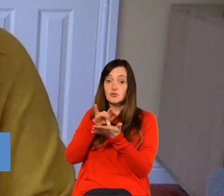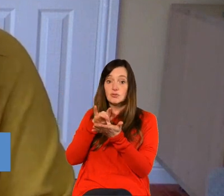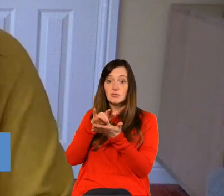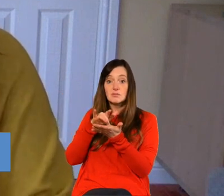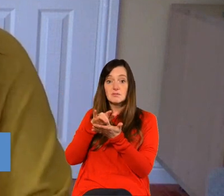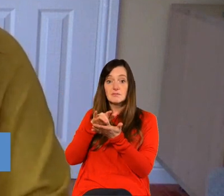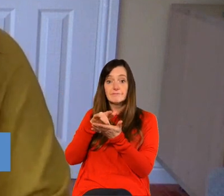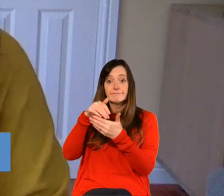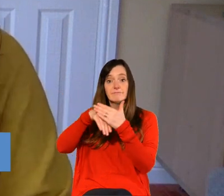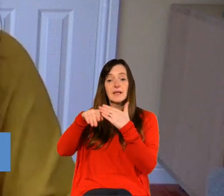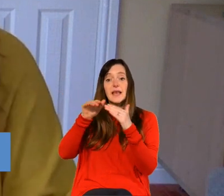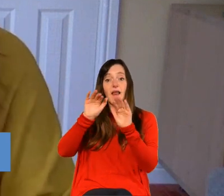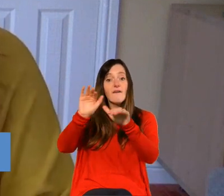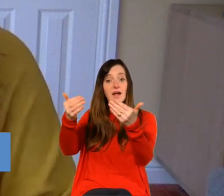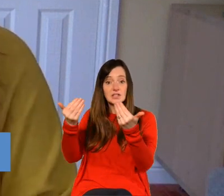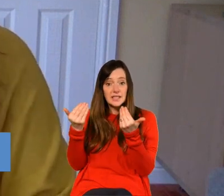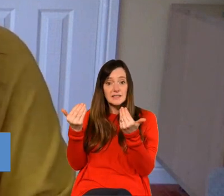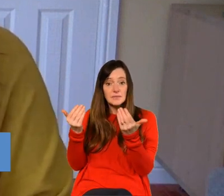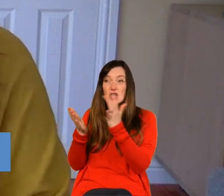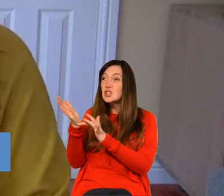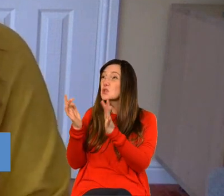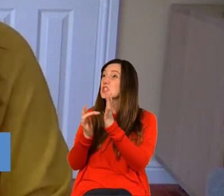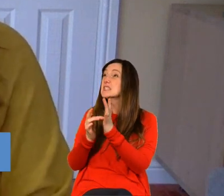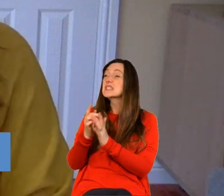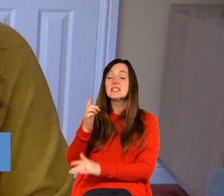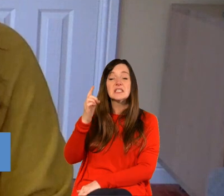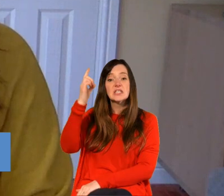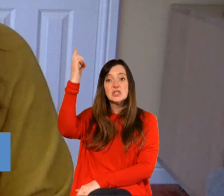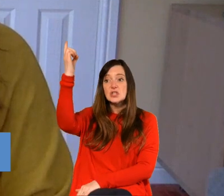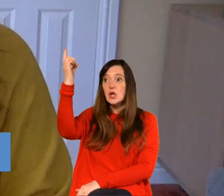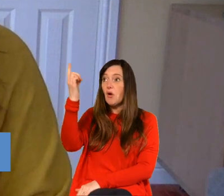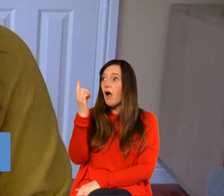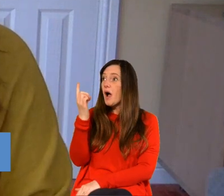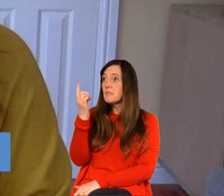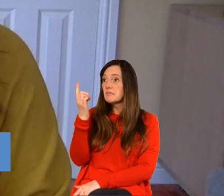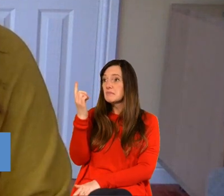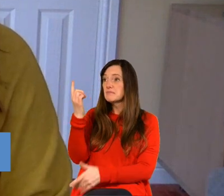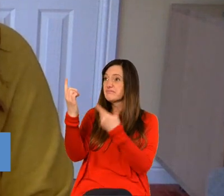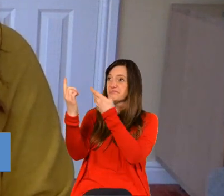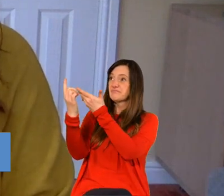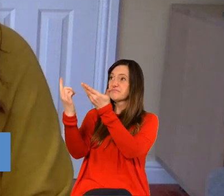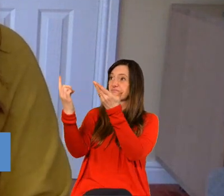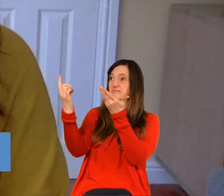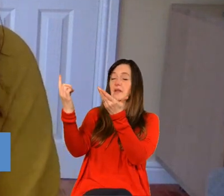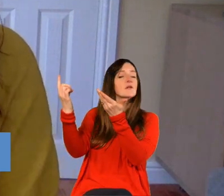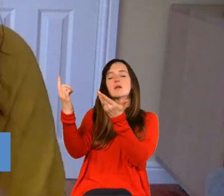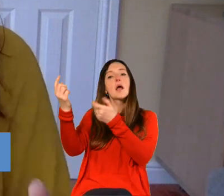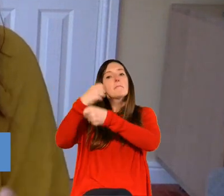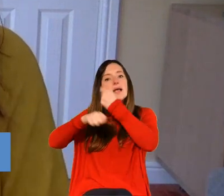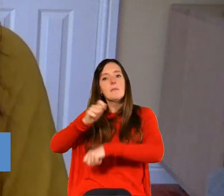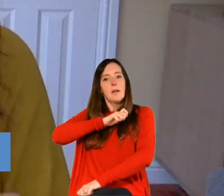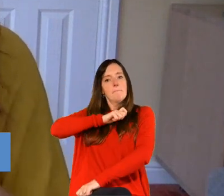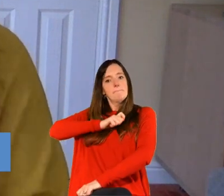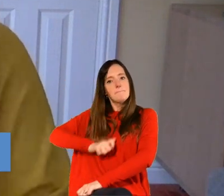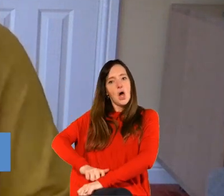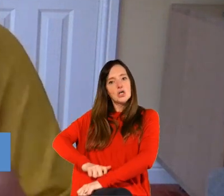because how jesus doesn't come to us in a vacuum um the eternal son takes on flesh and and as he lives